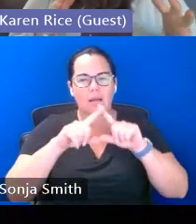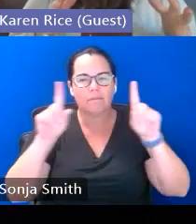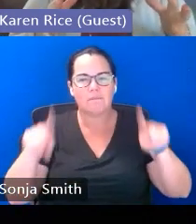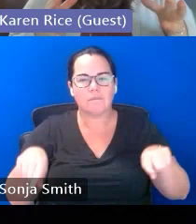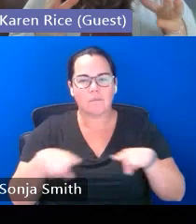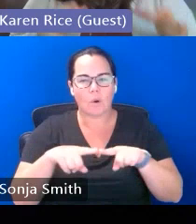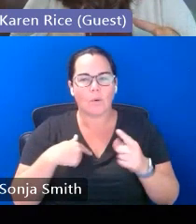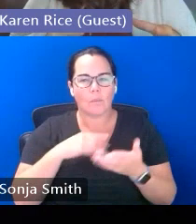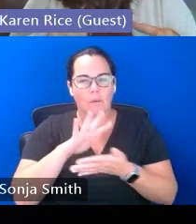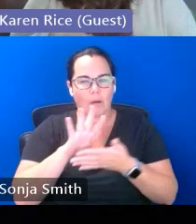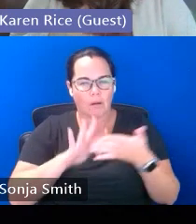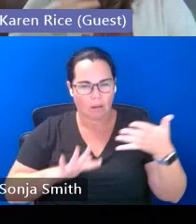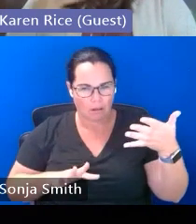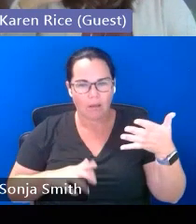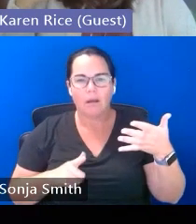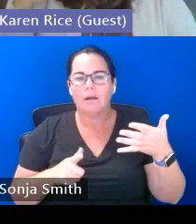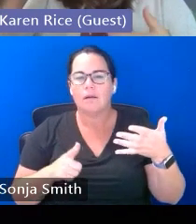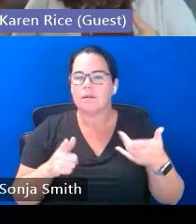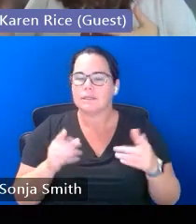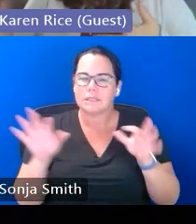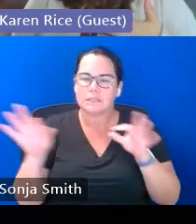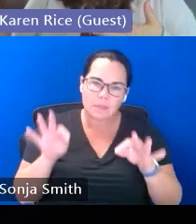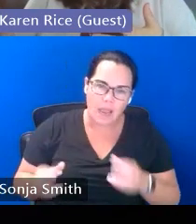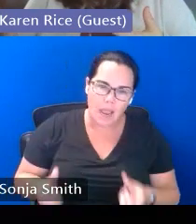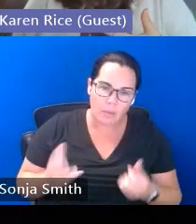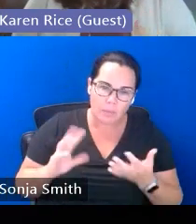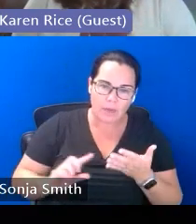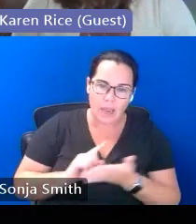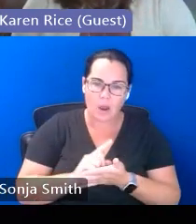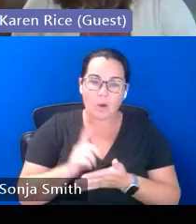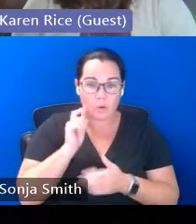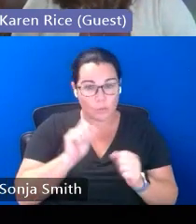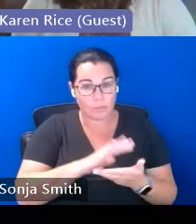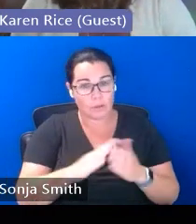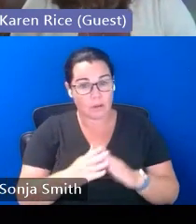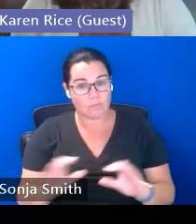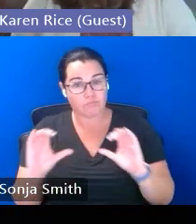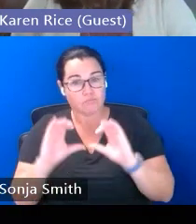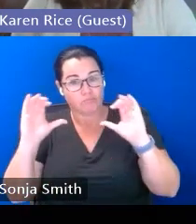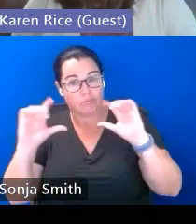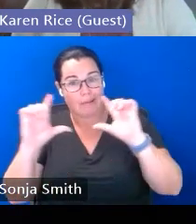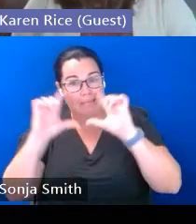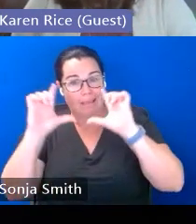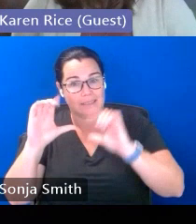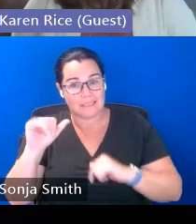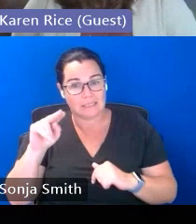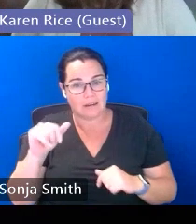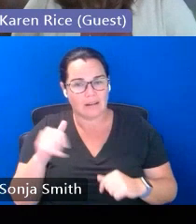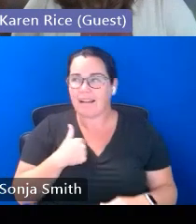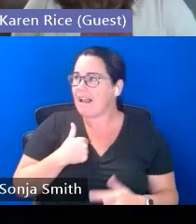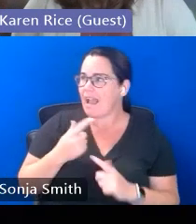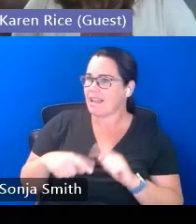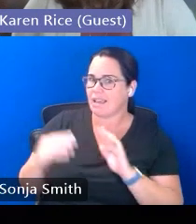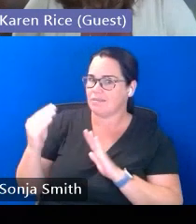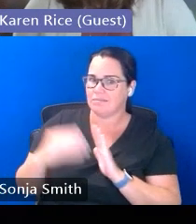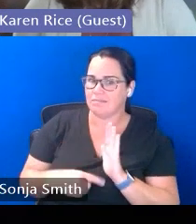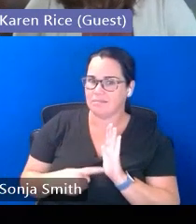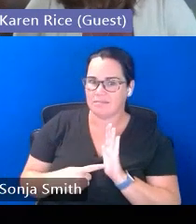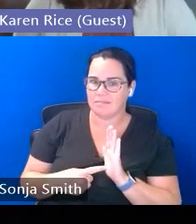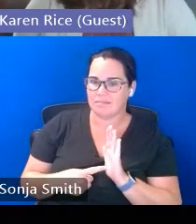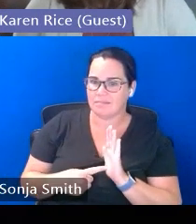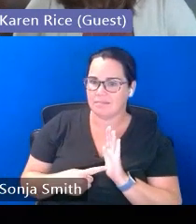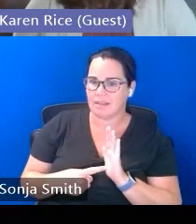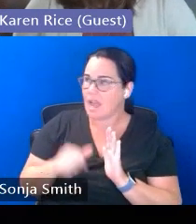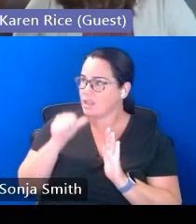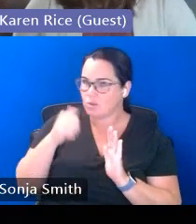go through their clinical hours and they'd become licensed as a cna um the student said i can't fill out this particular licensure form because i